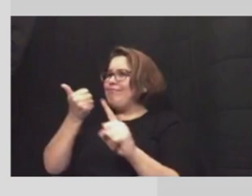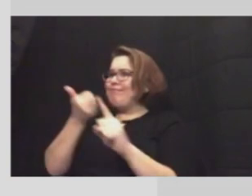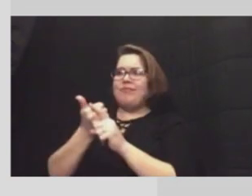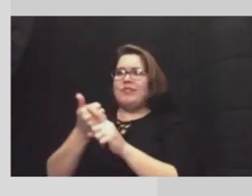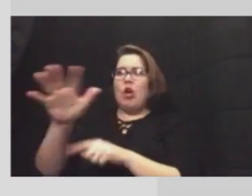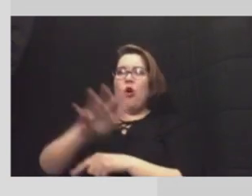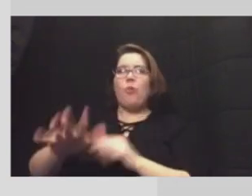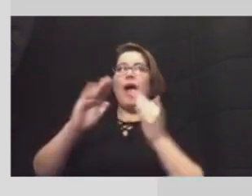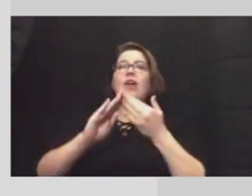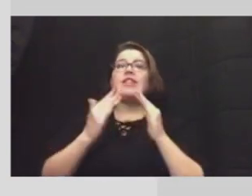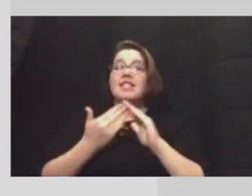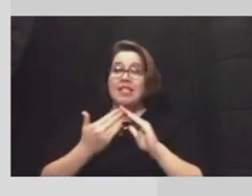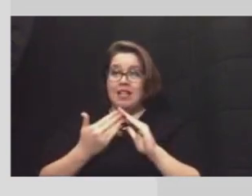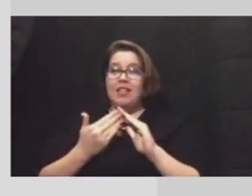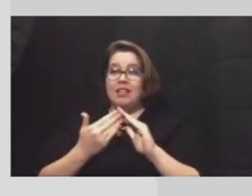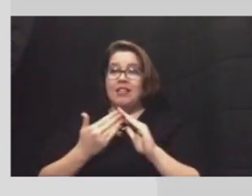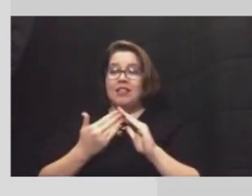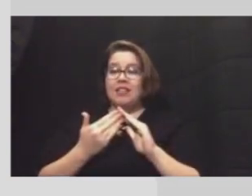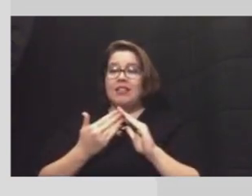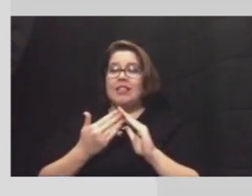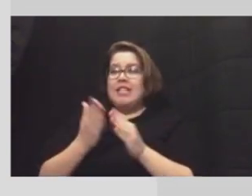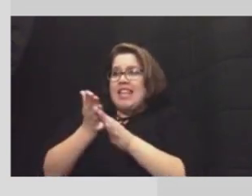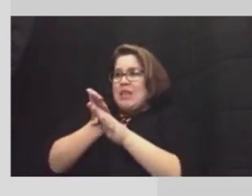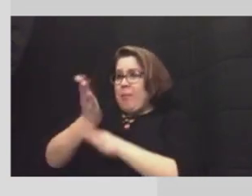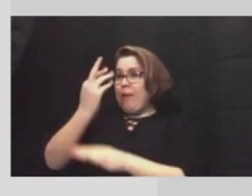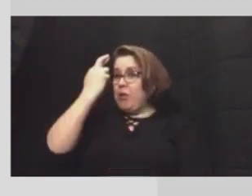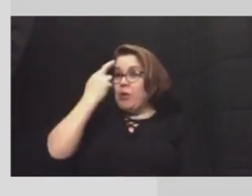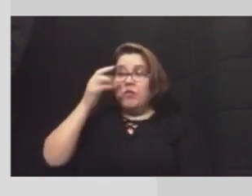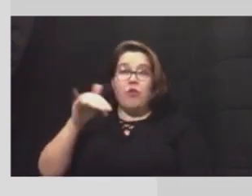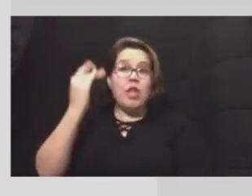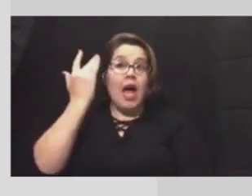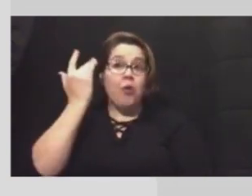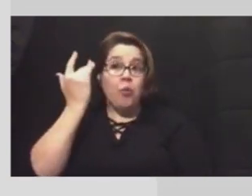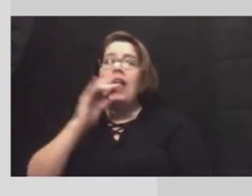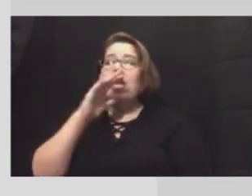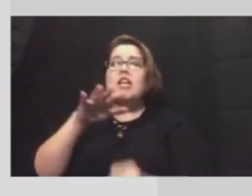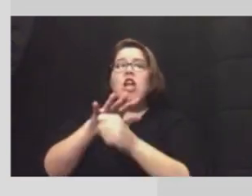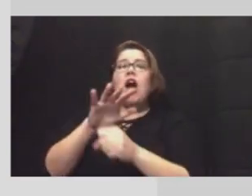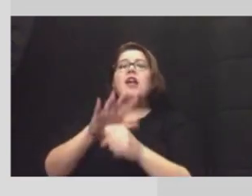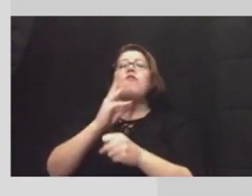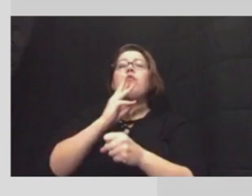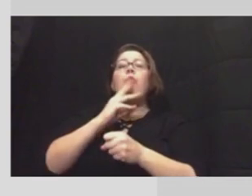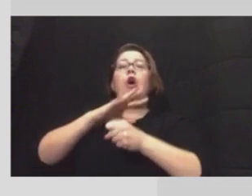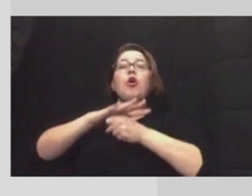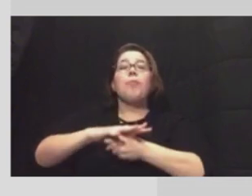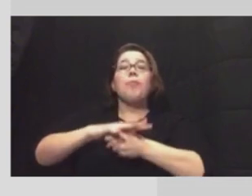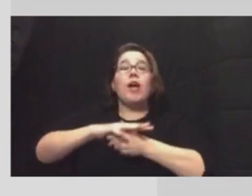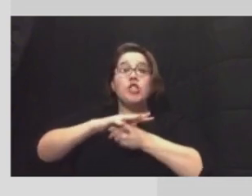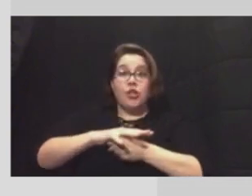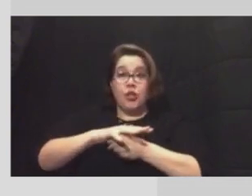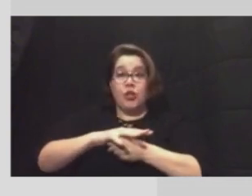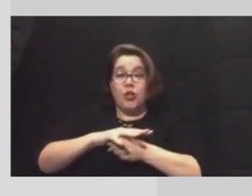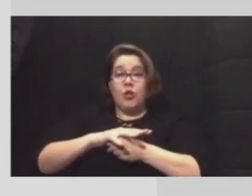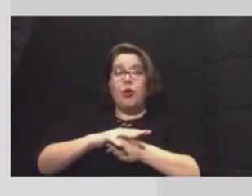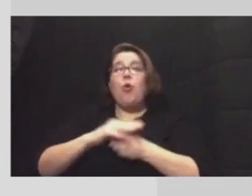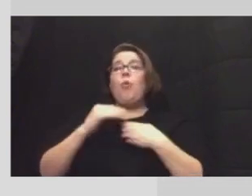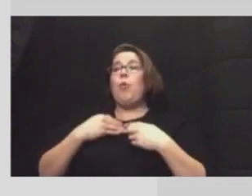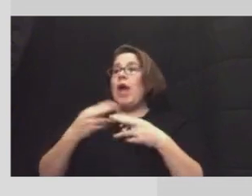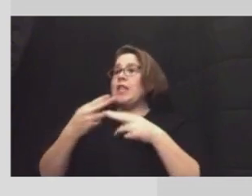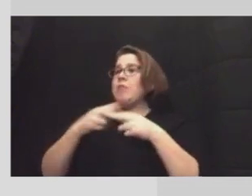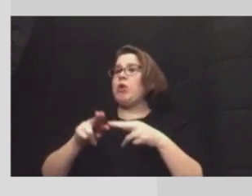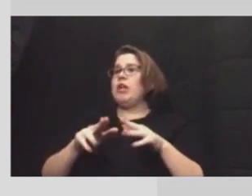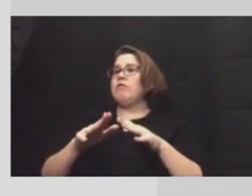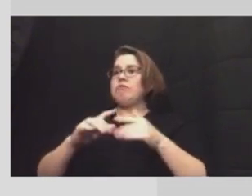Antonio. The main reason for that is the lack of pressure. When we had the brief respite